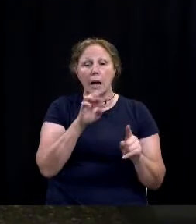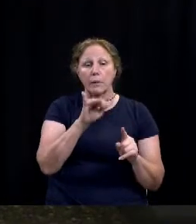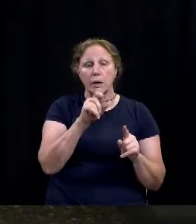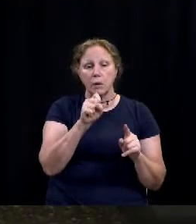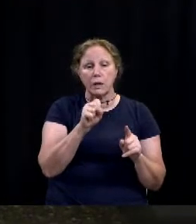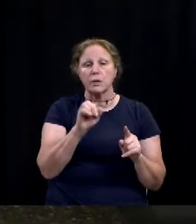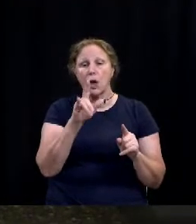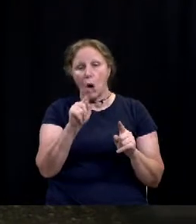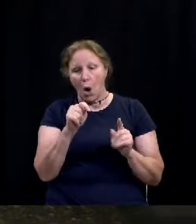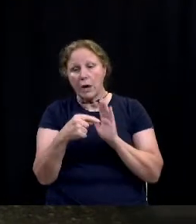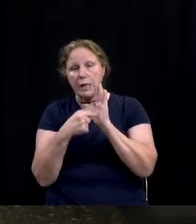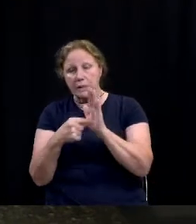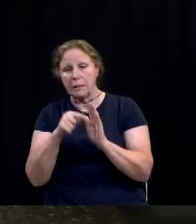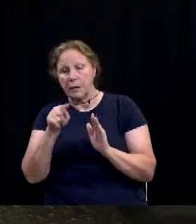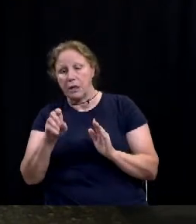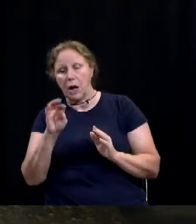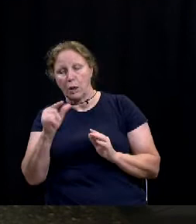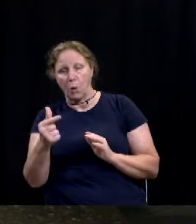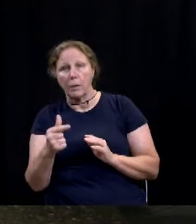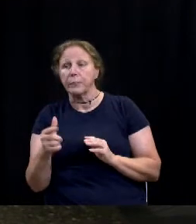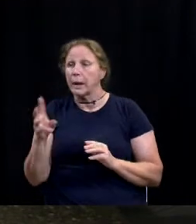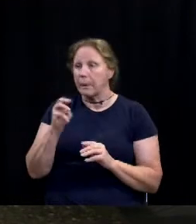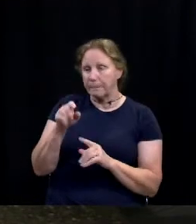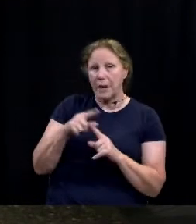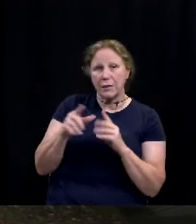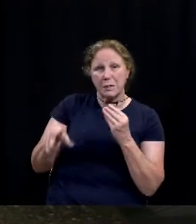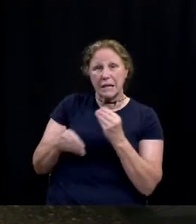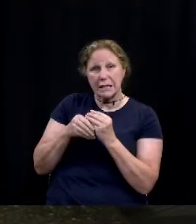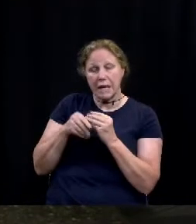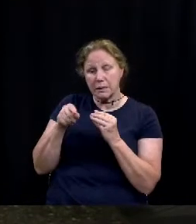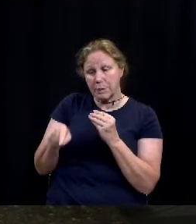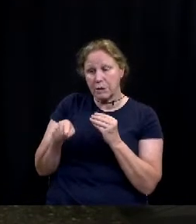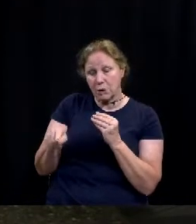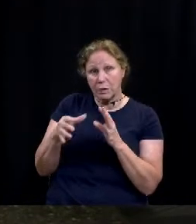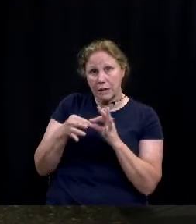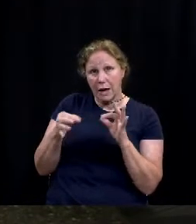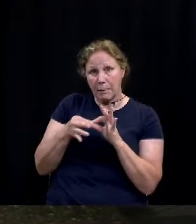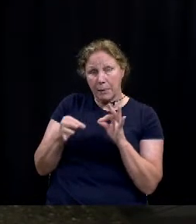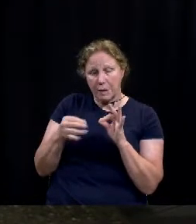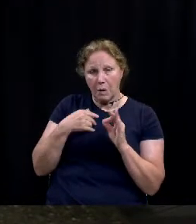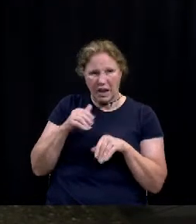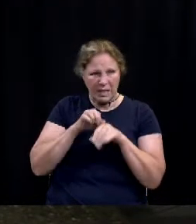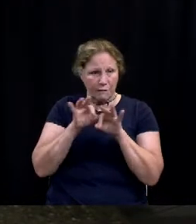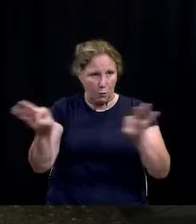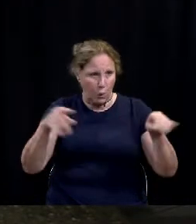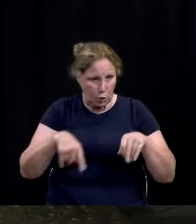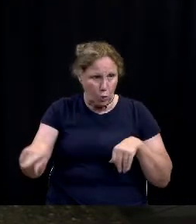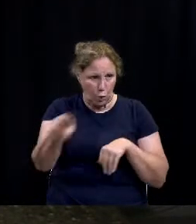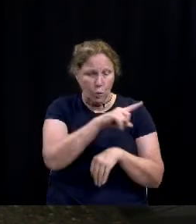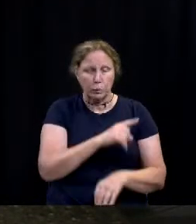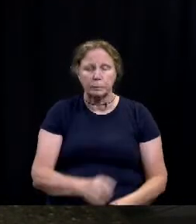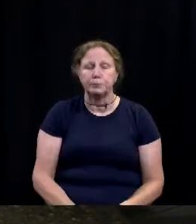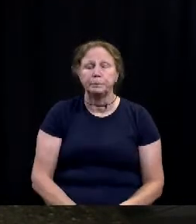climatecrisisartexhibit.org. And Mayor and Council, there was an attachment to his comments, which I forwarded to you and is in the record.